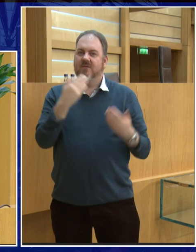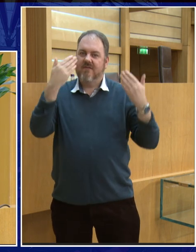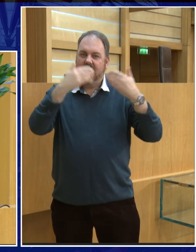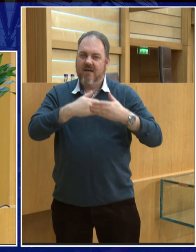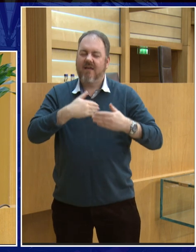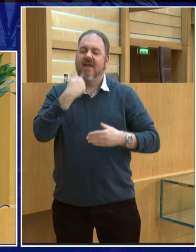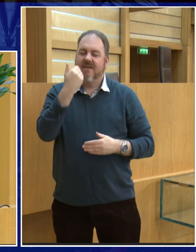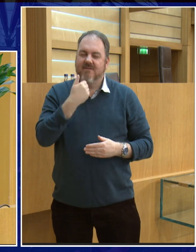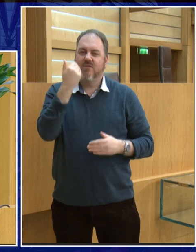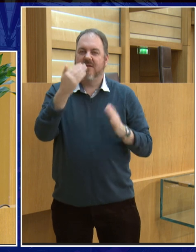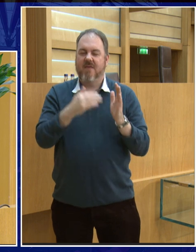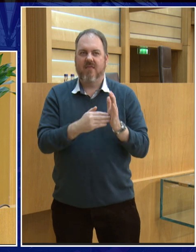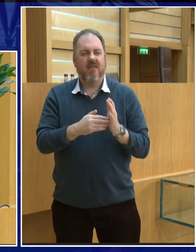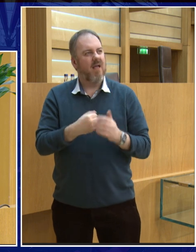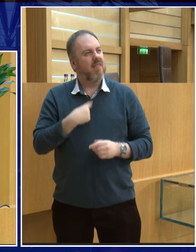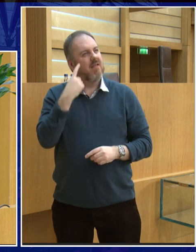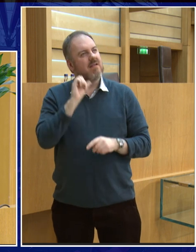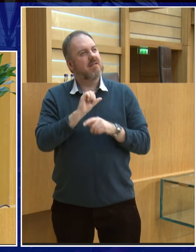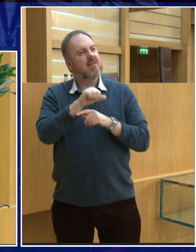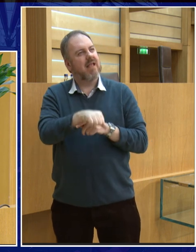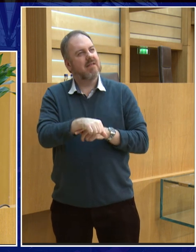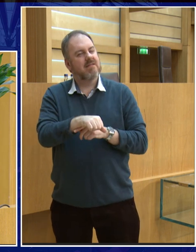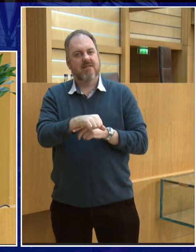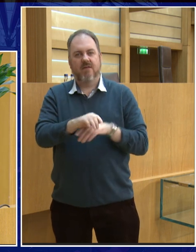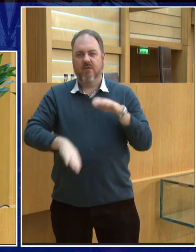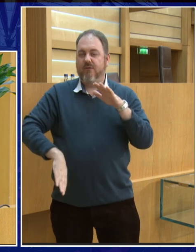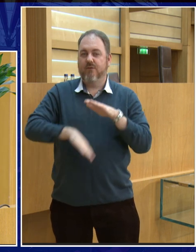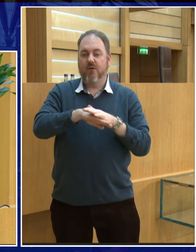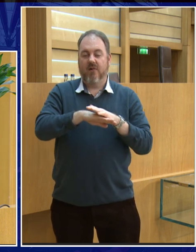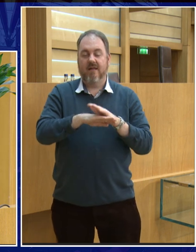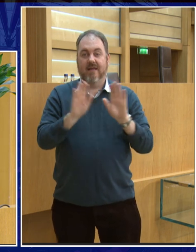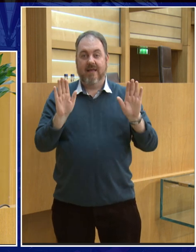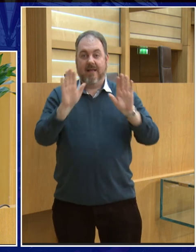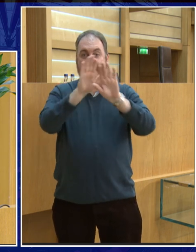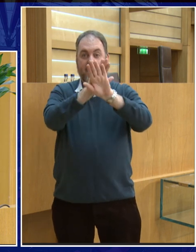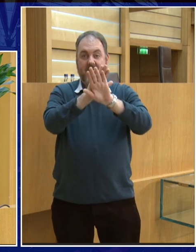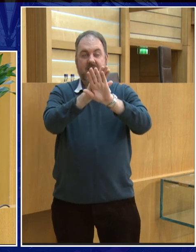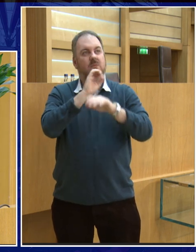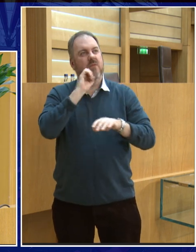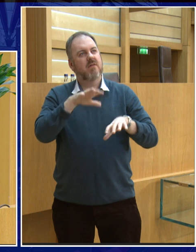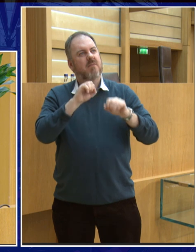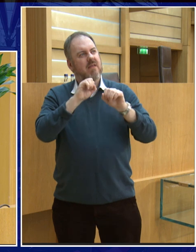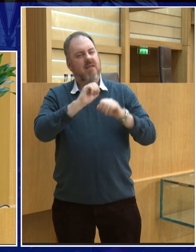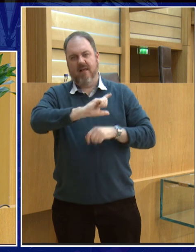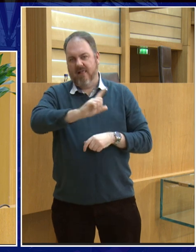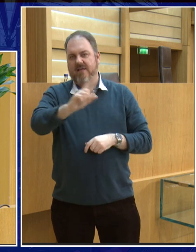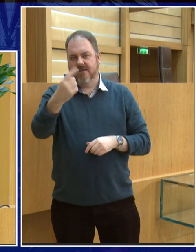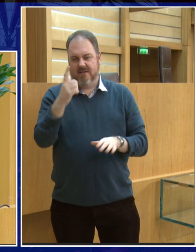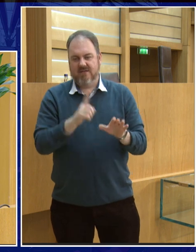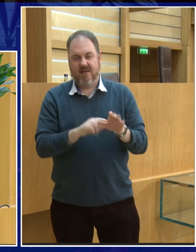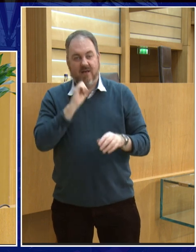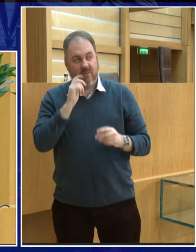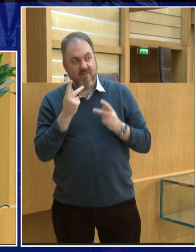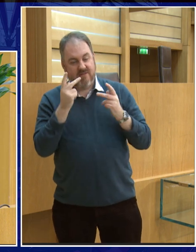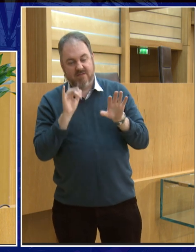few years. And I think the next one is coming up later on this year, in a place where I used to work, in Chile. So I'm really looking forward to going out and seeing that if I can.